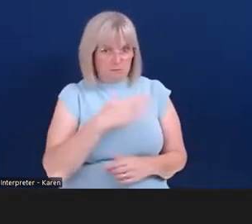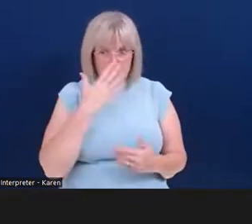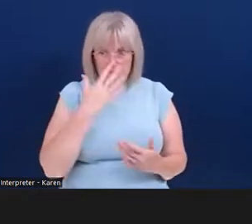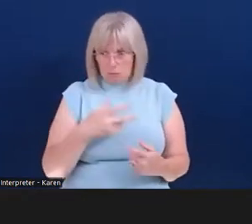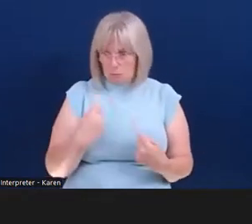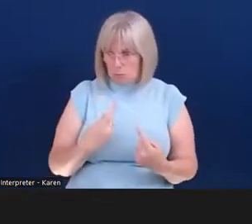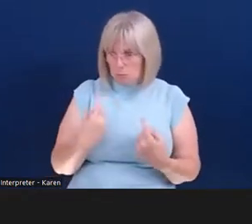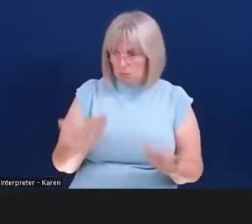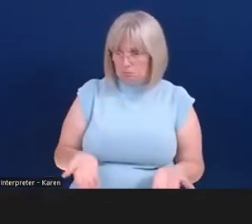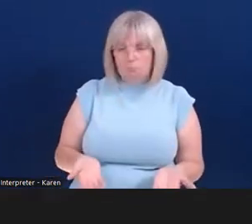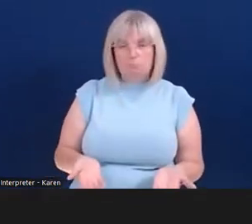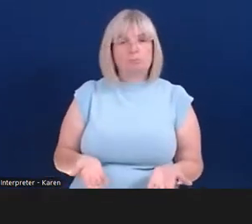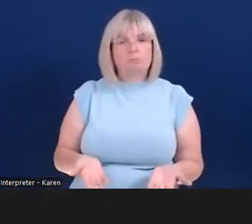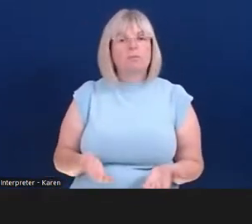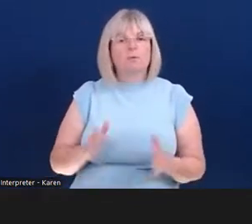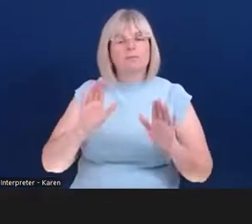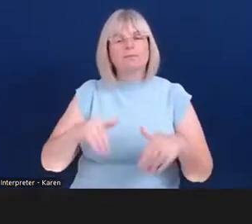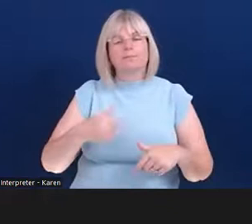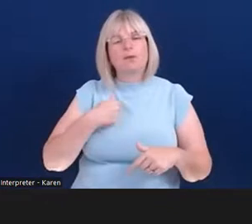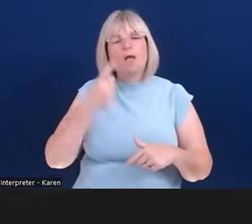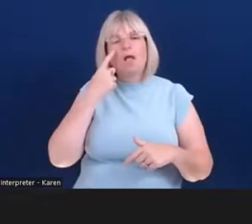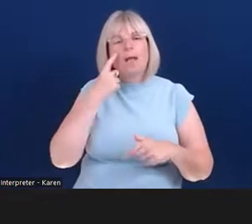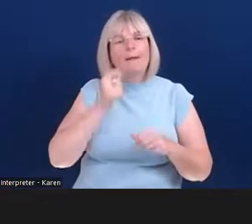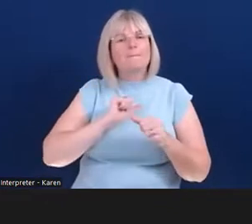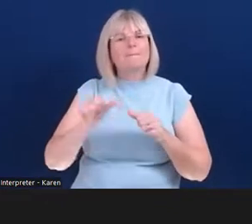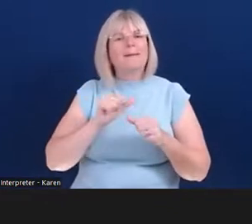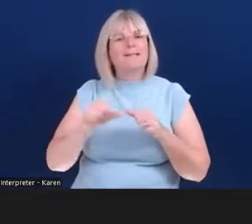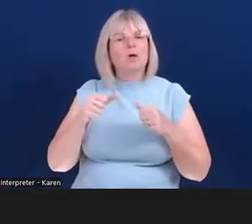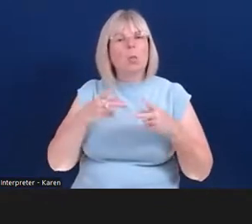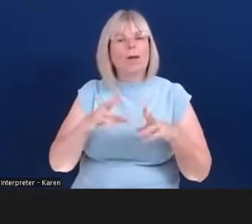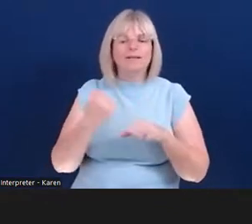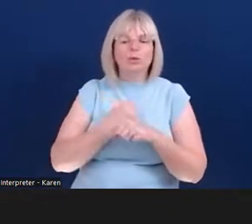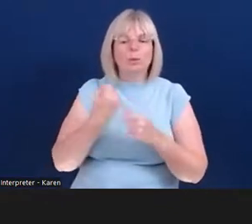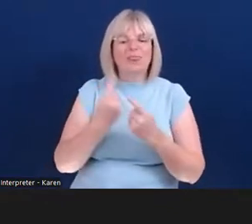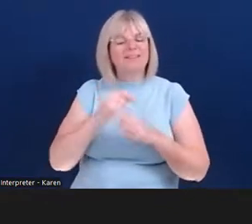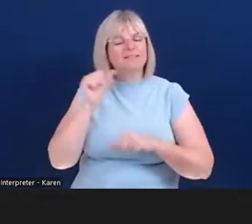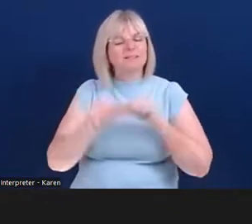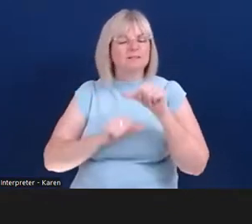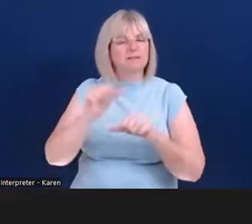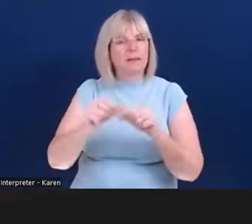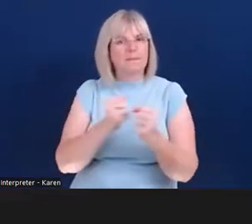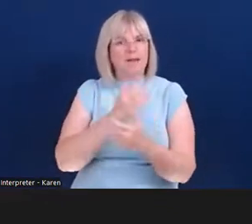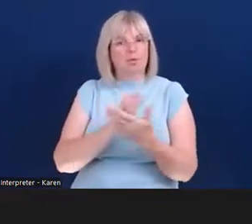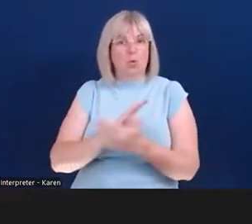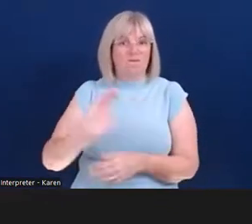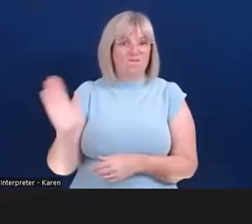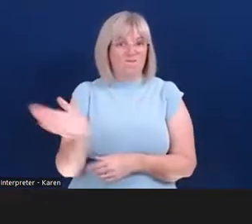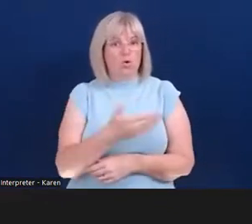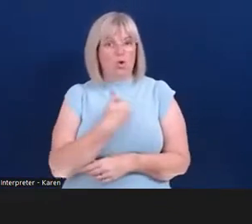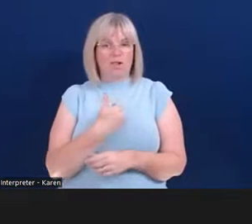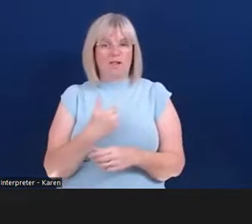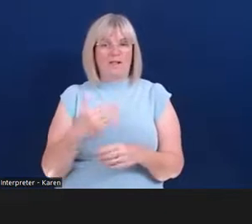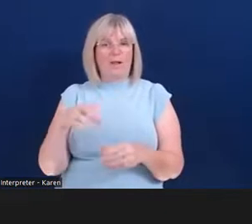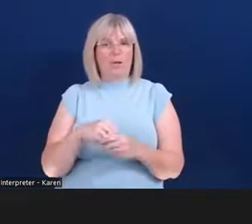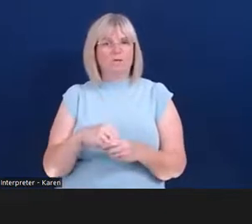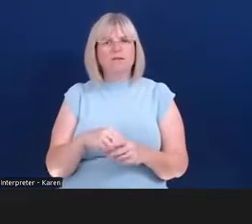at better ways of doing things to make sure that the whole environment is inclusive. You do not have to say, oh, it's